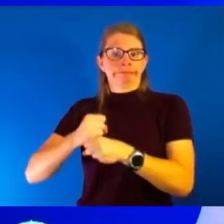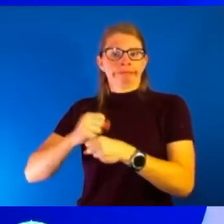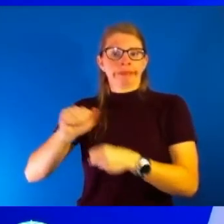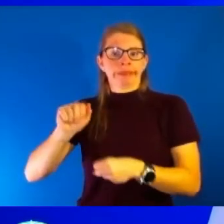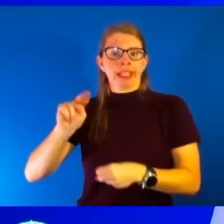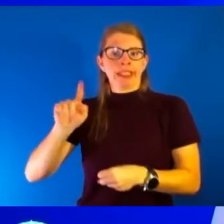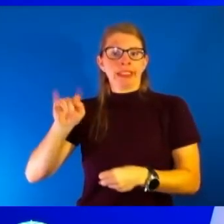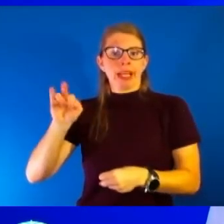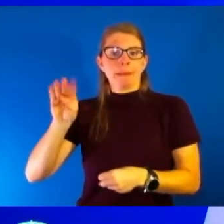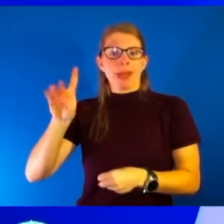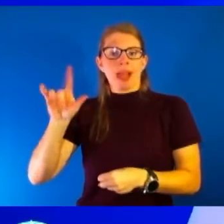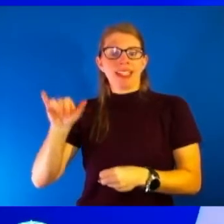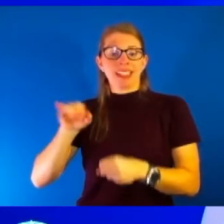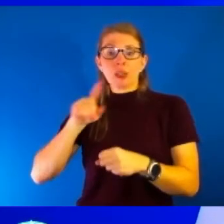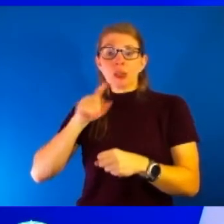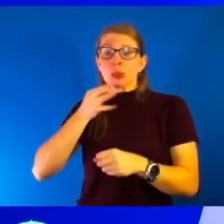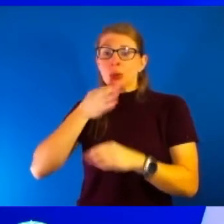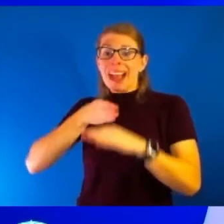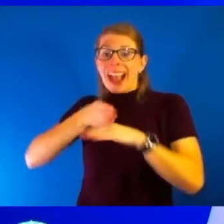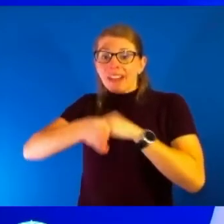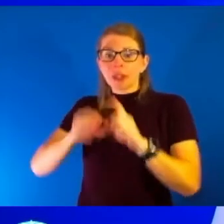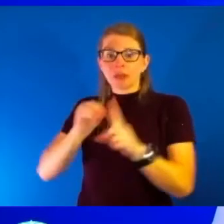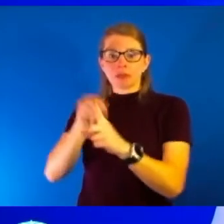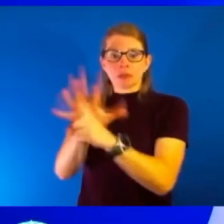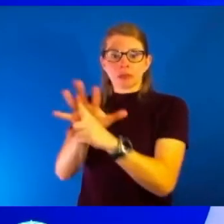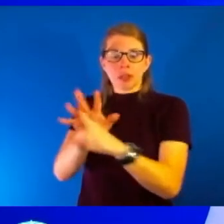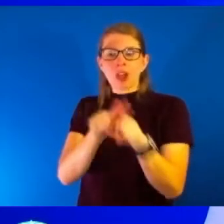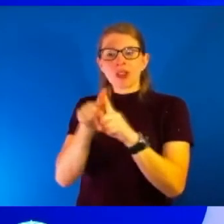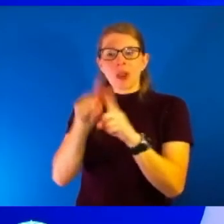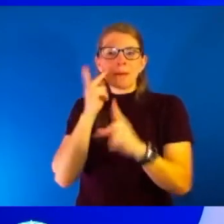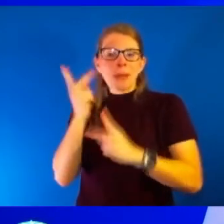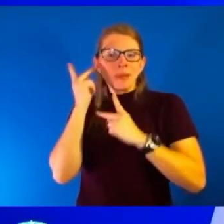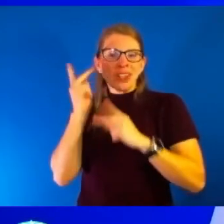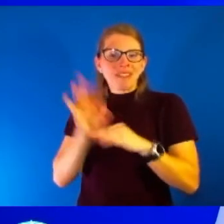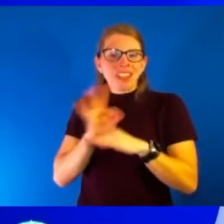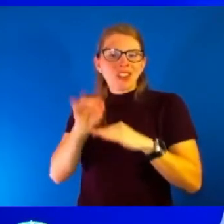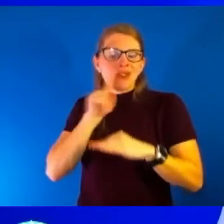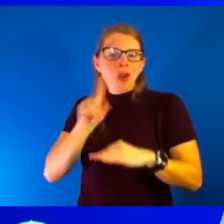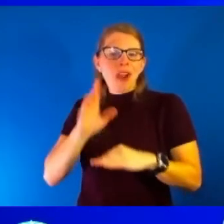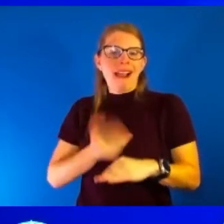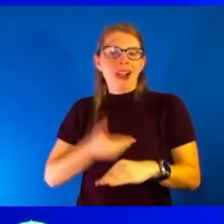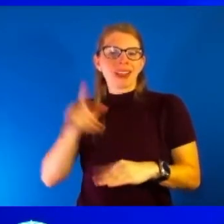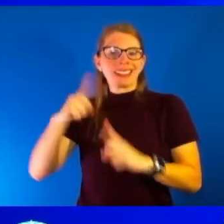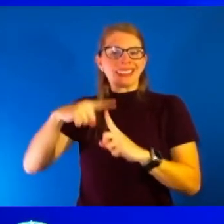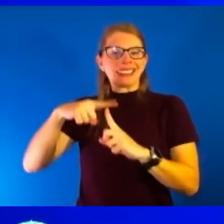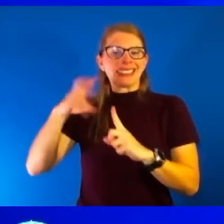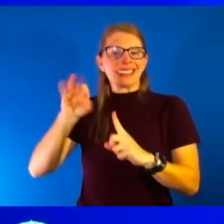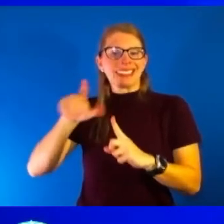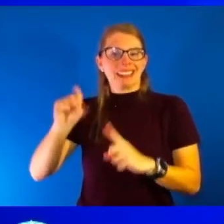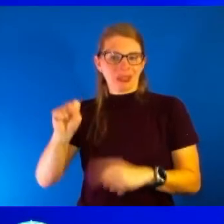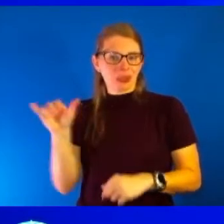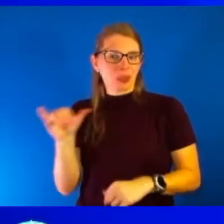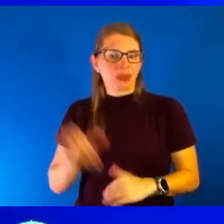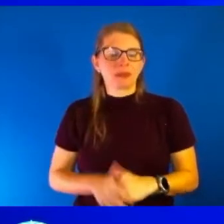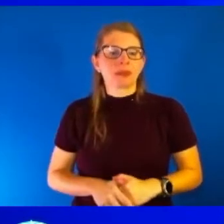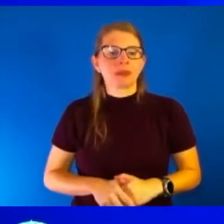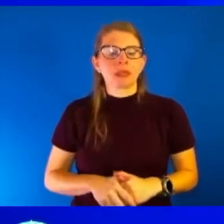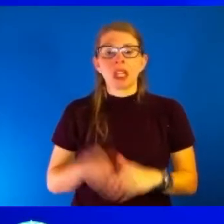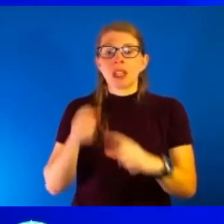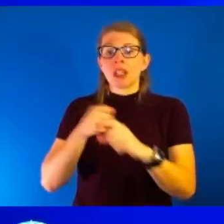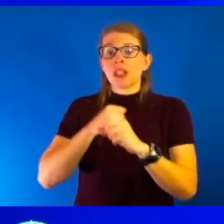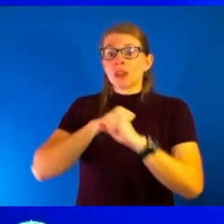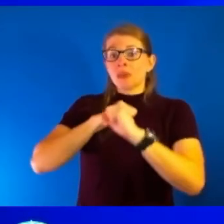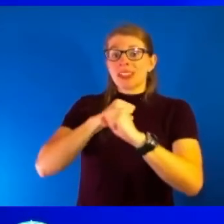exposure, but also the memory function of our T cells as well overall to help protect us against going to the hospital, going to the